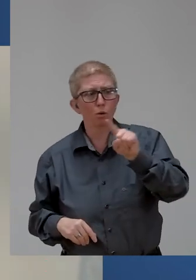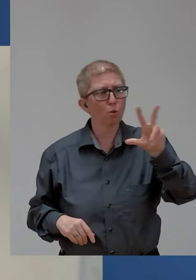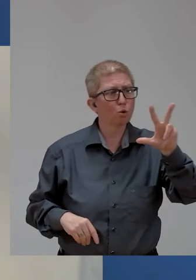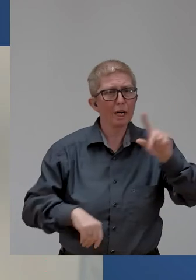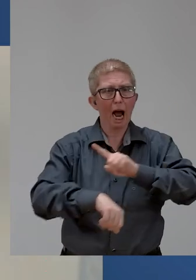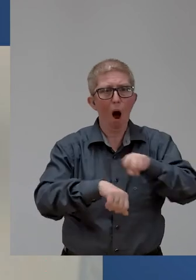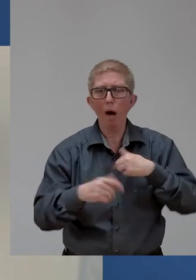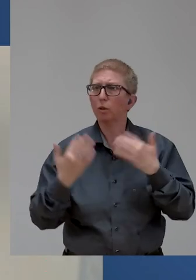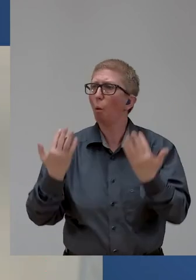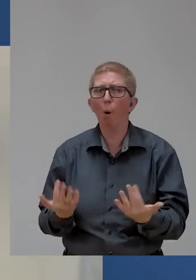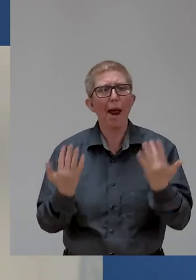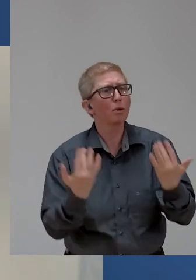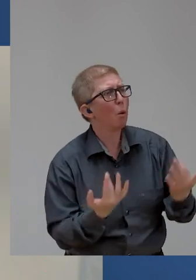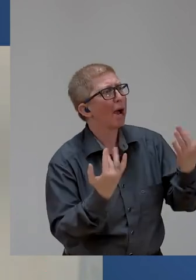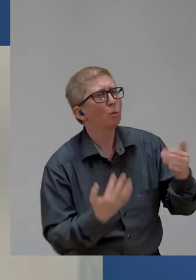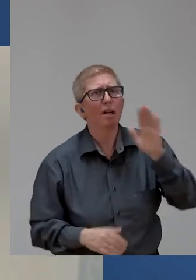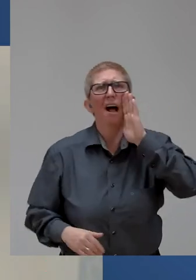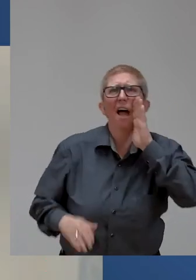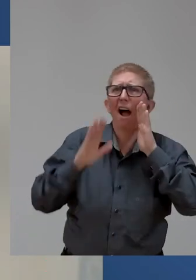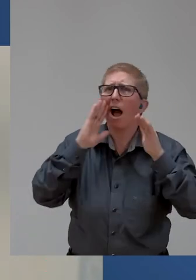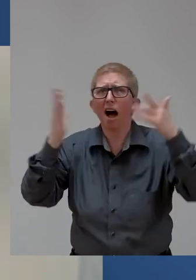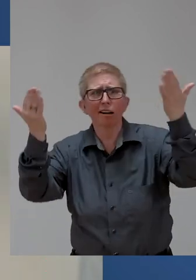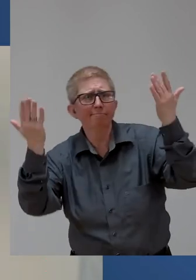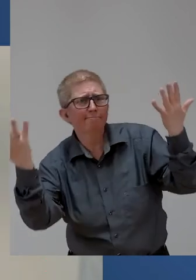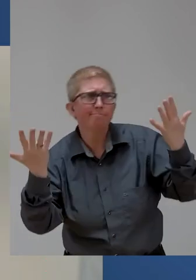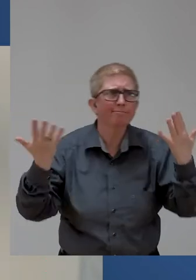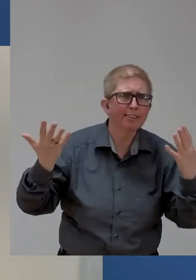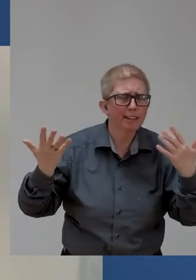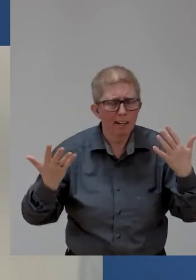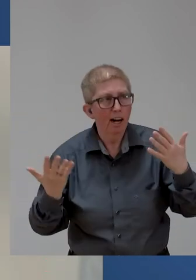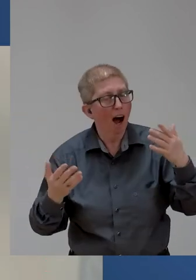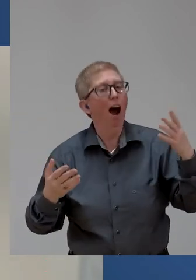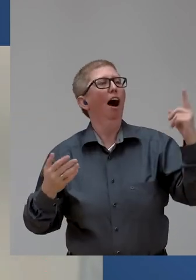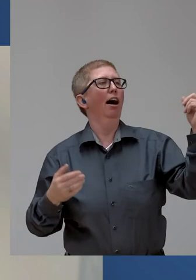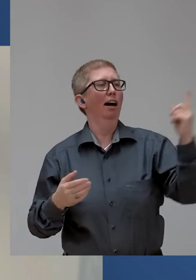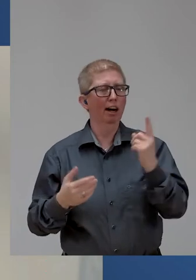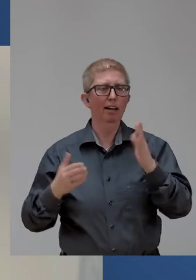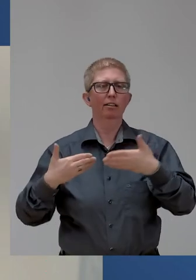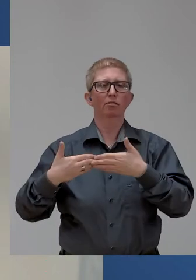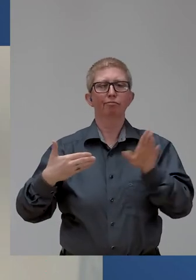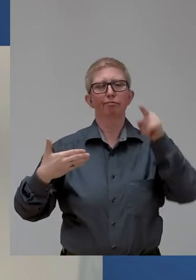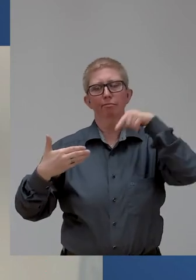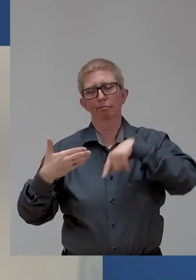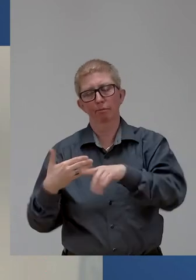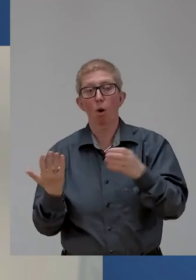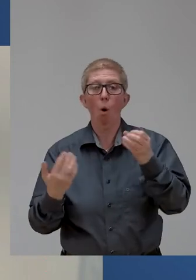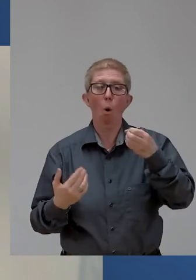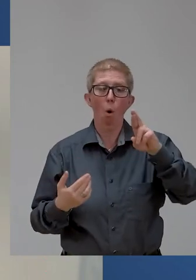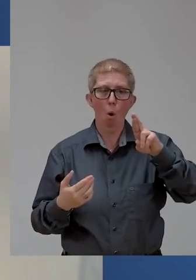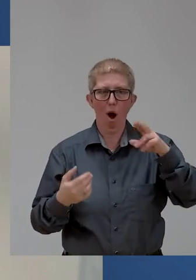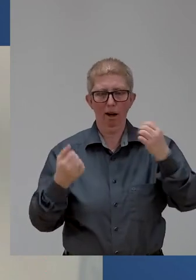then, you know, would become 4am if we were leaving at 1am, etc., or to exit where the cars go. So after several evenings